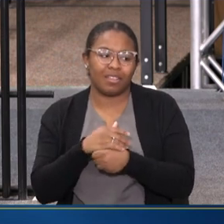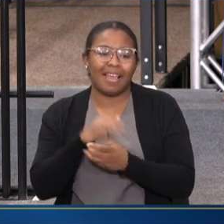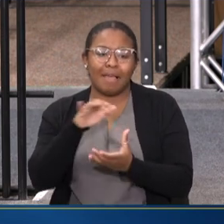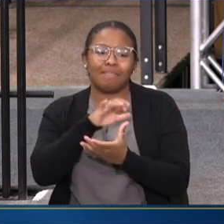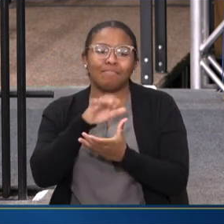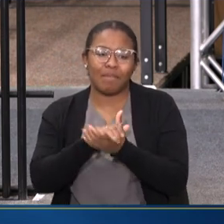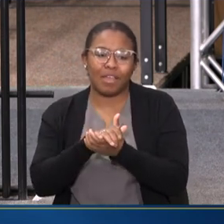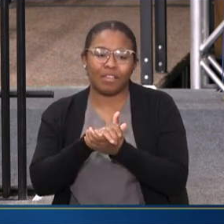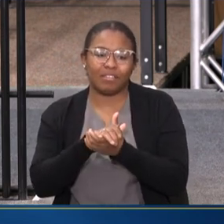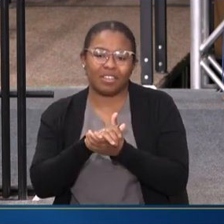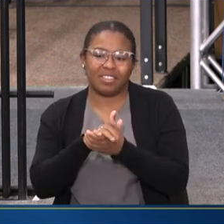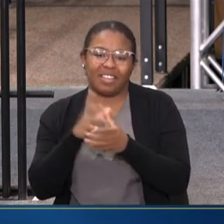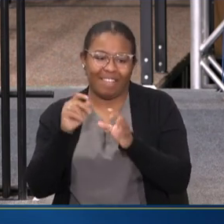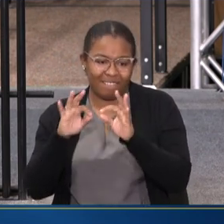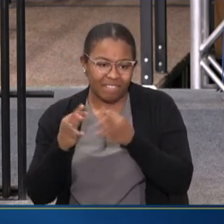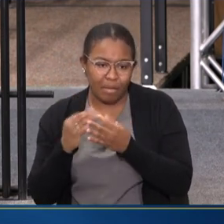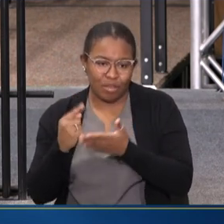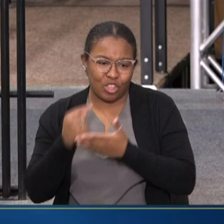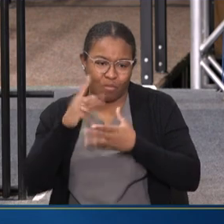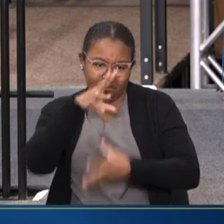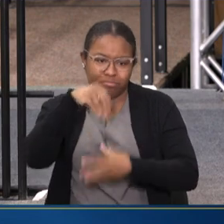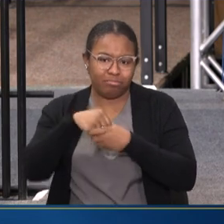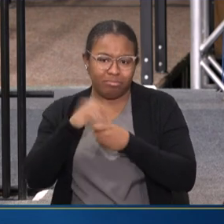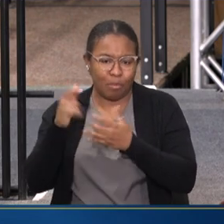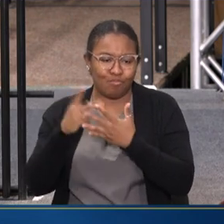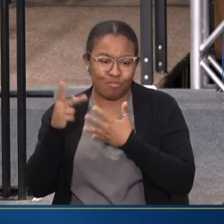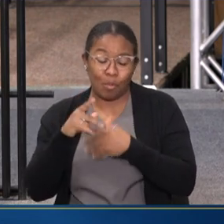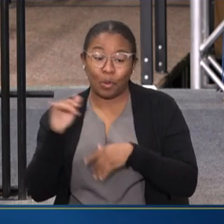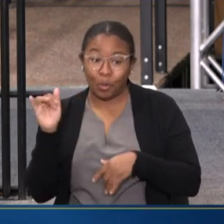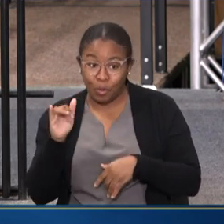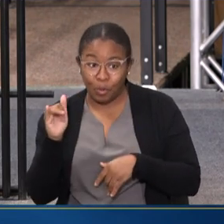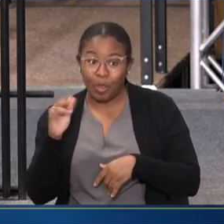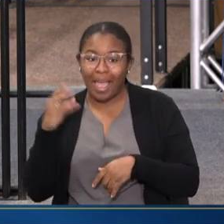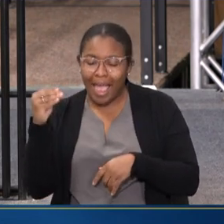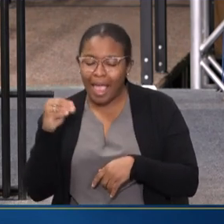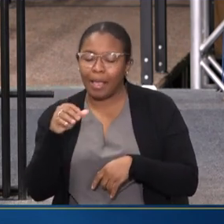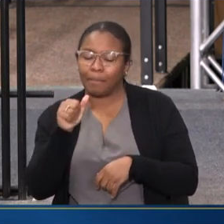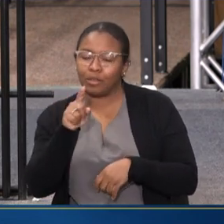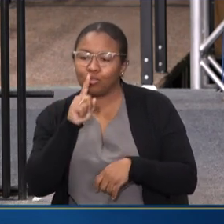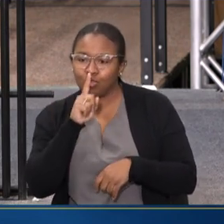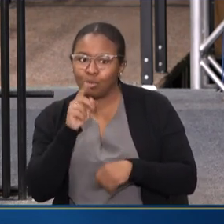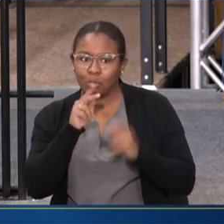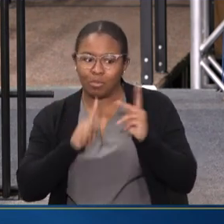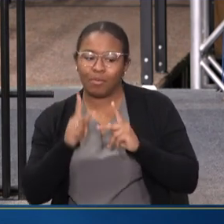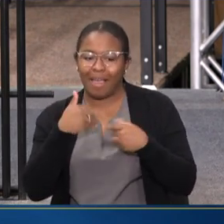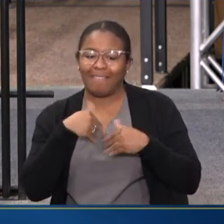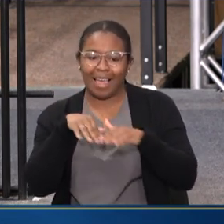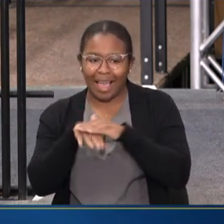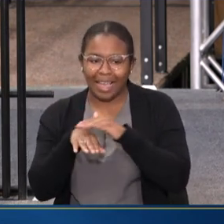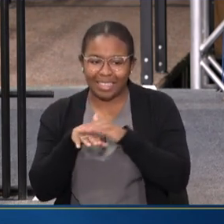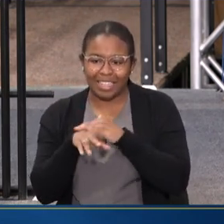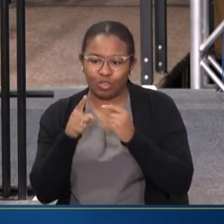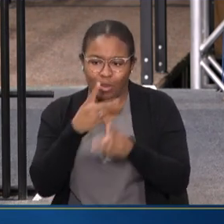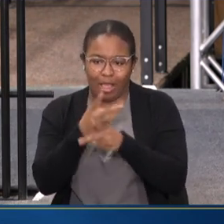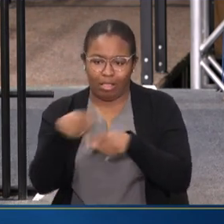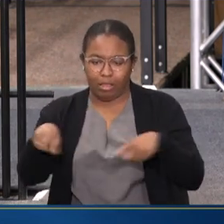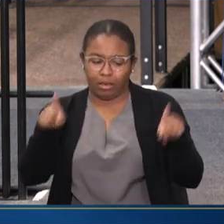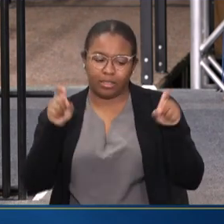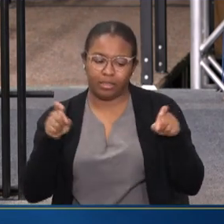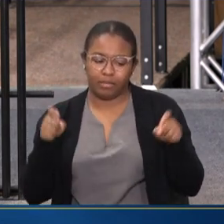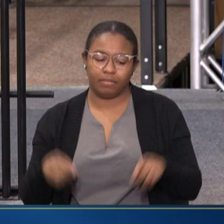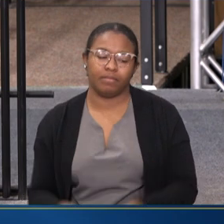MARRIAGE AND FAMILY THERAPIST IN THE PROGRAM, AS WELL AS, AGAIN, MAKING SURE THAT PEOPLE GET ACCESS TO THE CARE THAT THEY NEED.